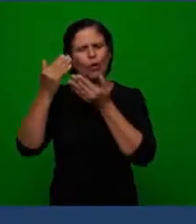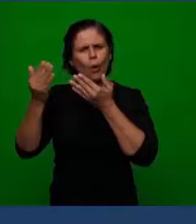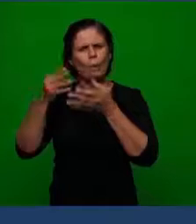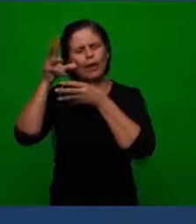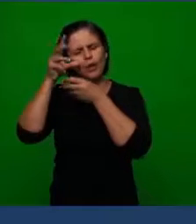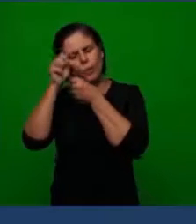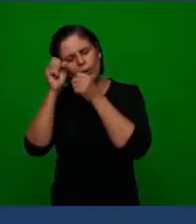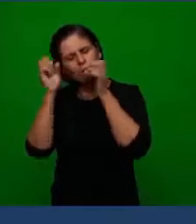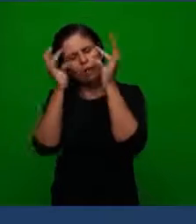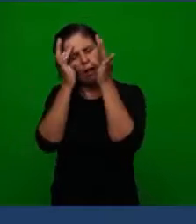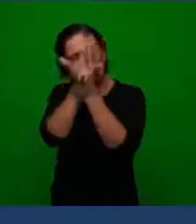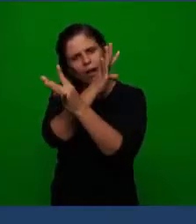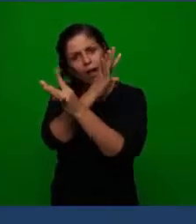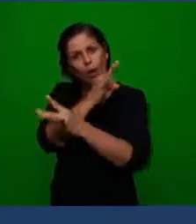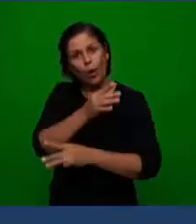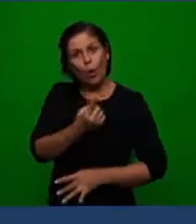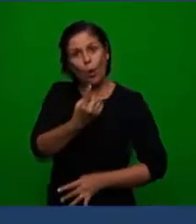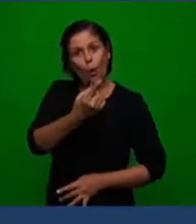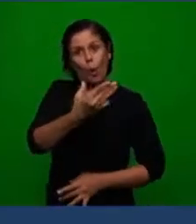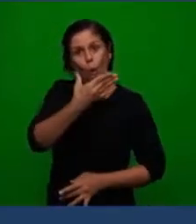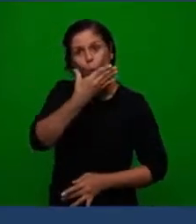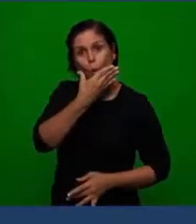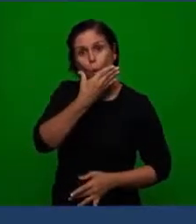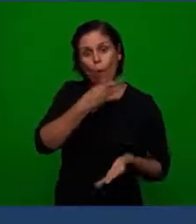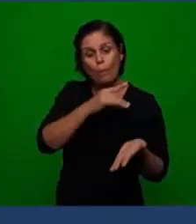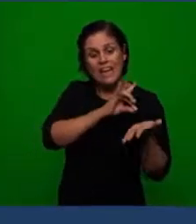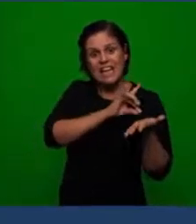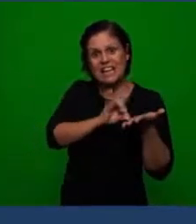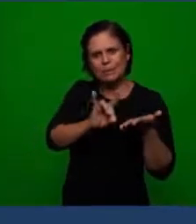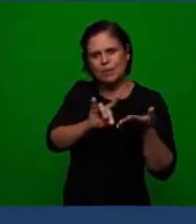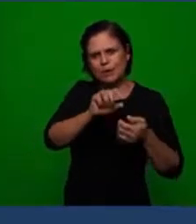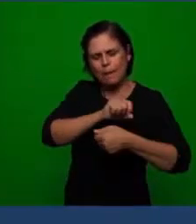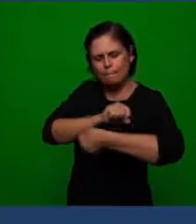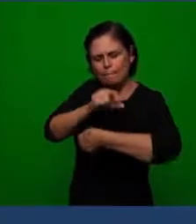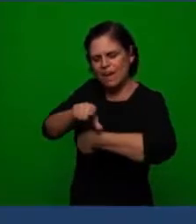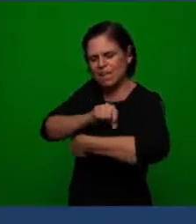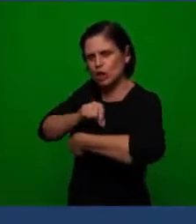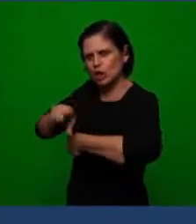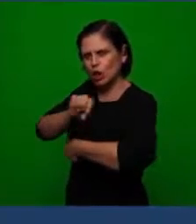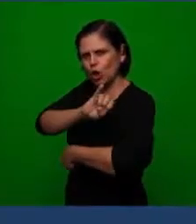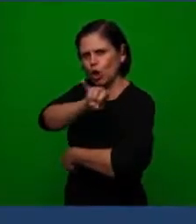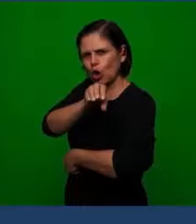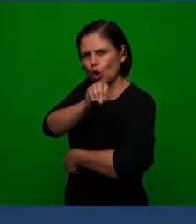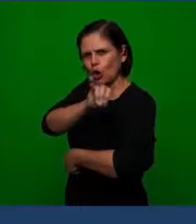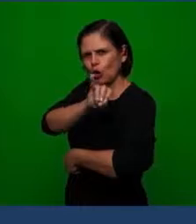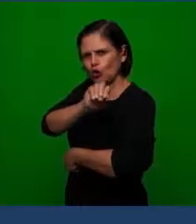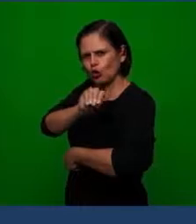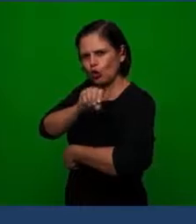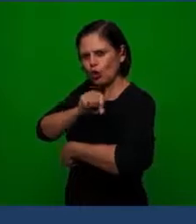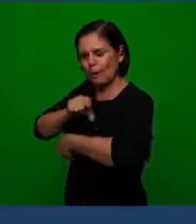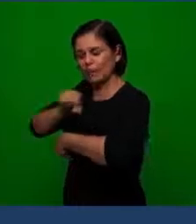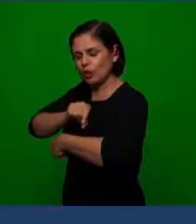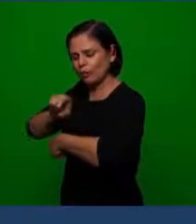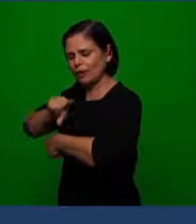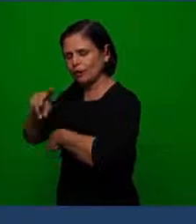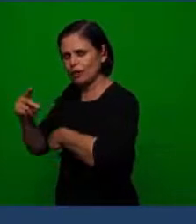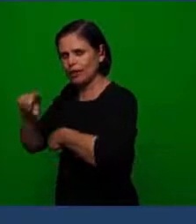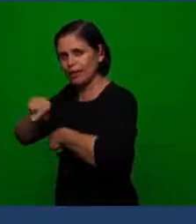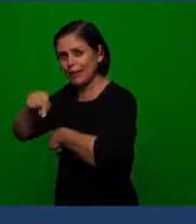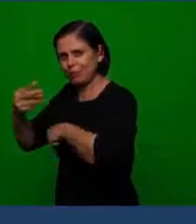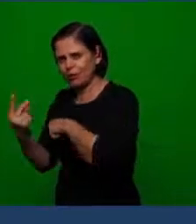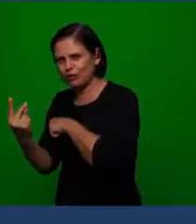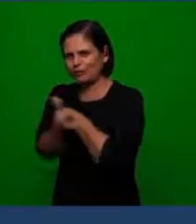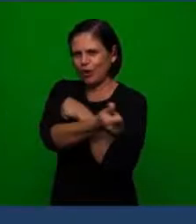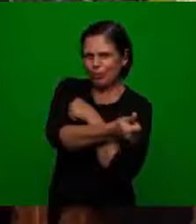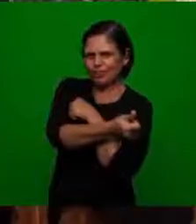slept his enemy came and sow tars among the wheat and